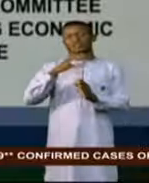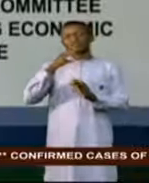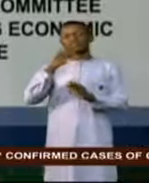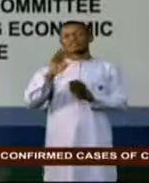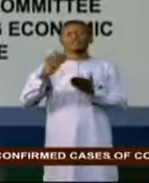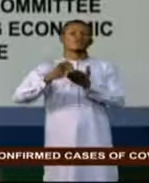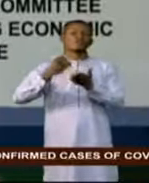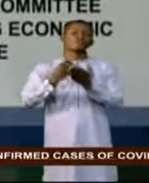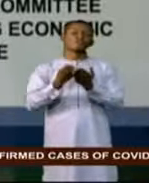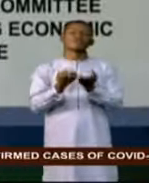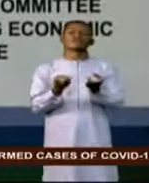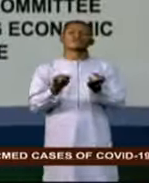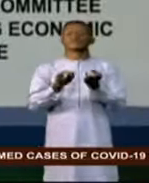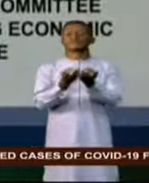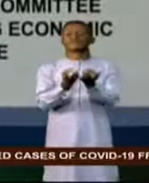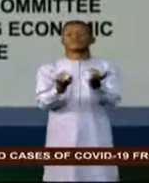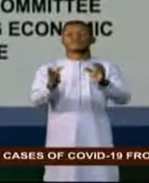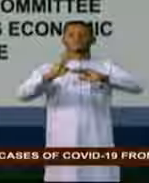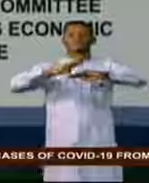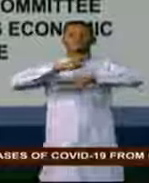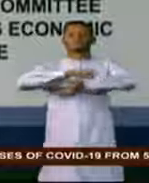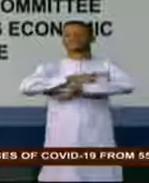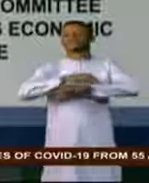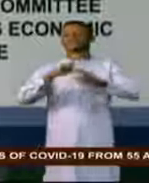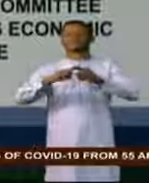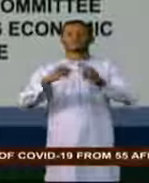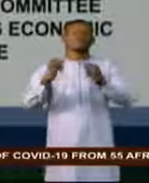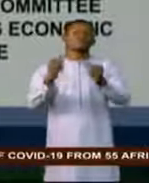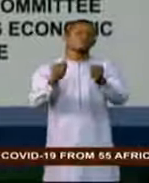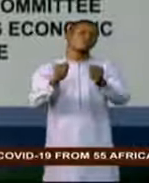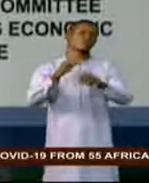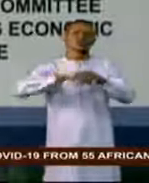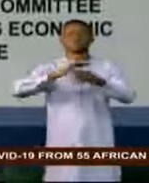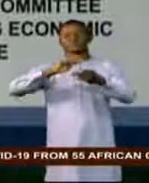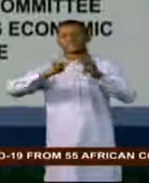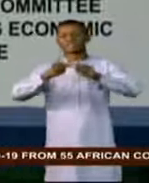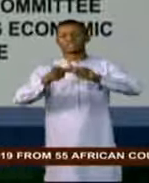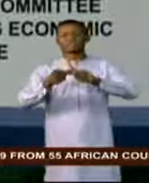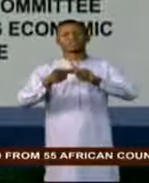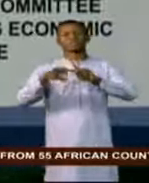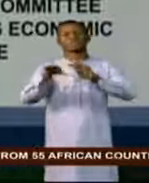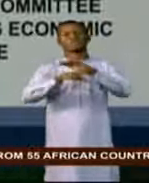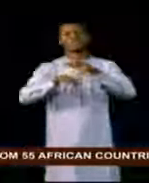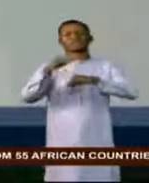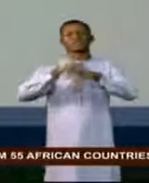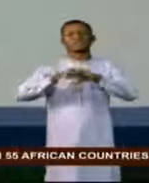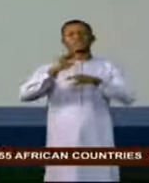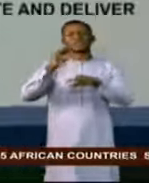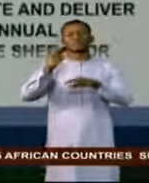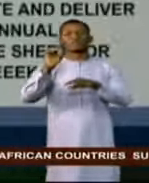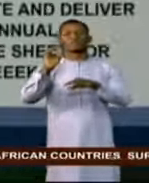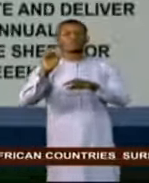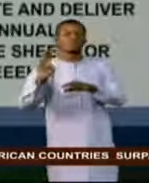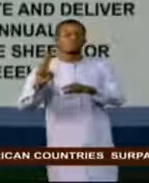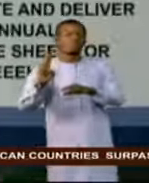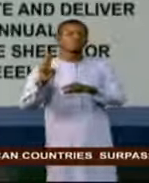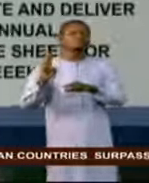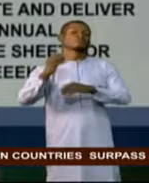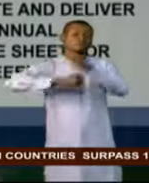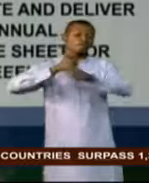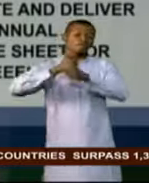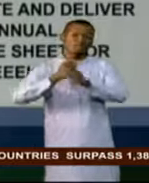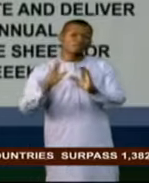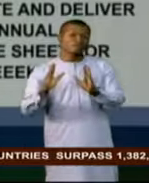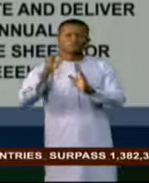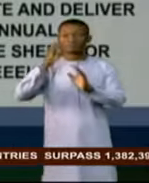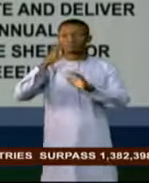Roundtable to coordinate and facilitate partnership based on memorandum of understanding. The annual performance assessment for